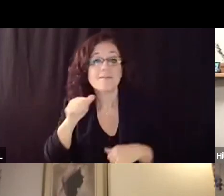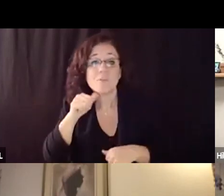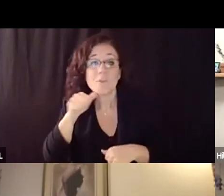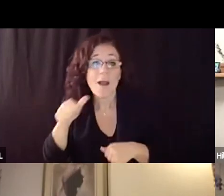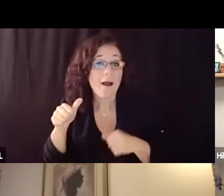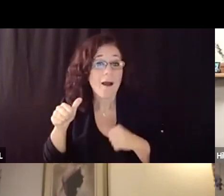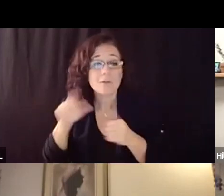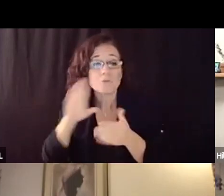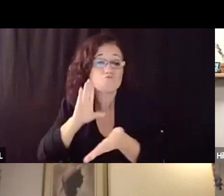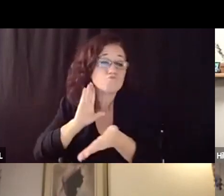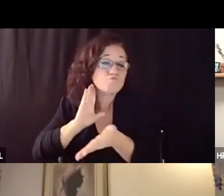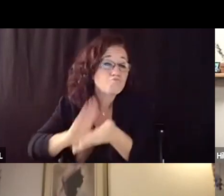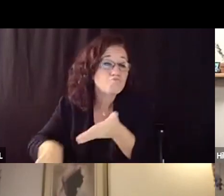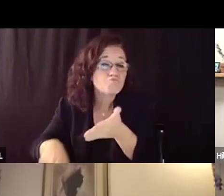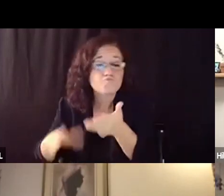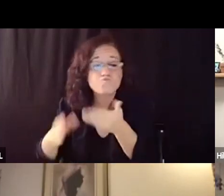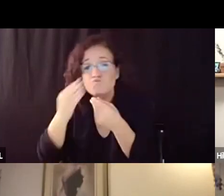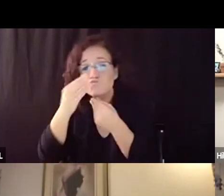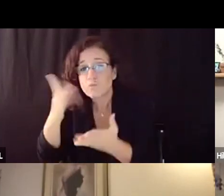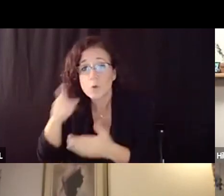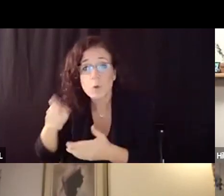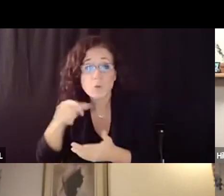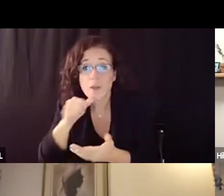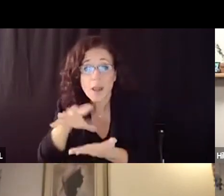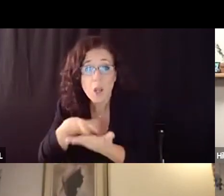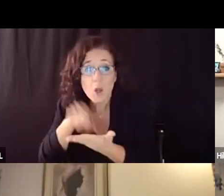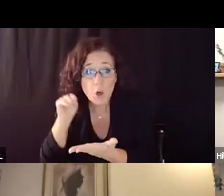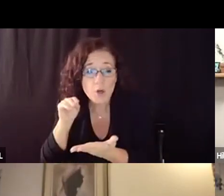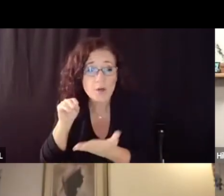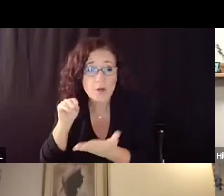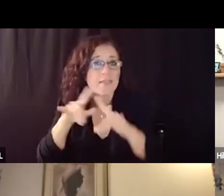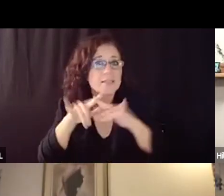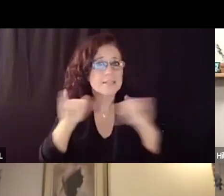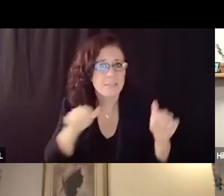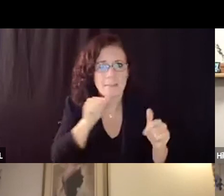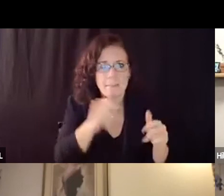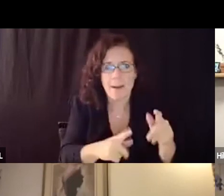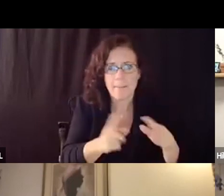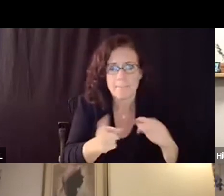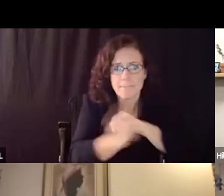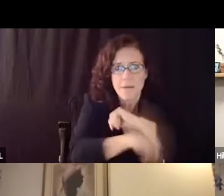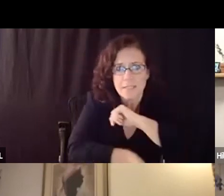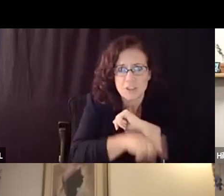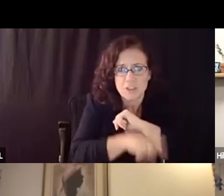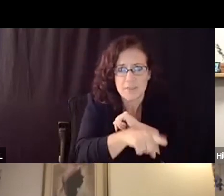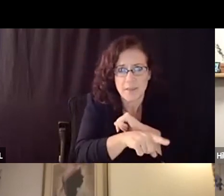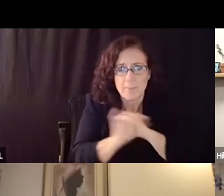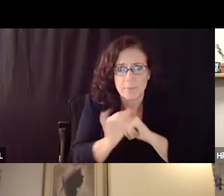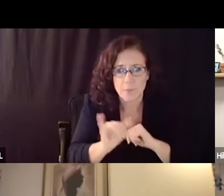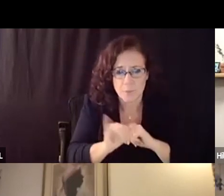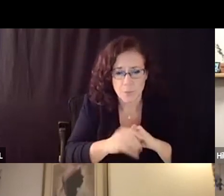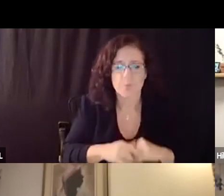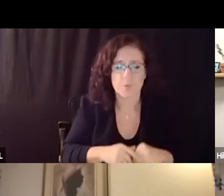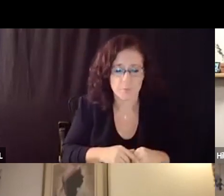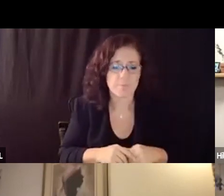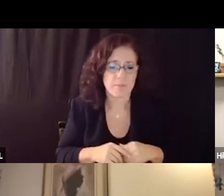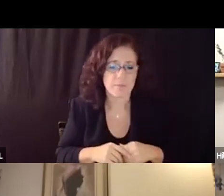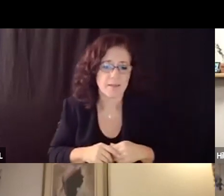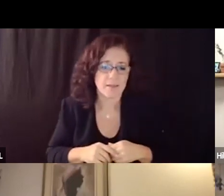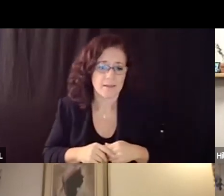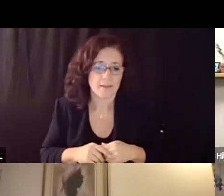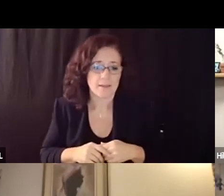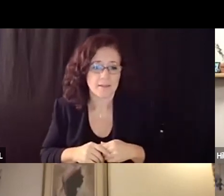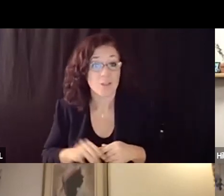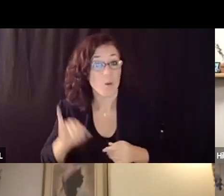knowledge even as we seek to hold harmless so incomplete contracts are meant to be a kind of